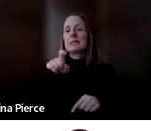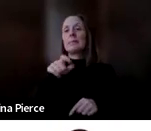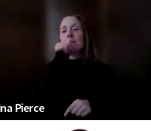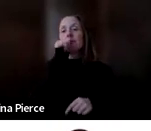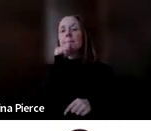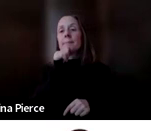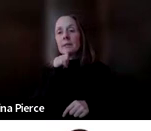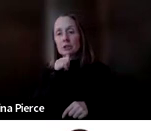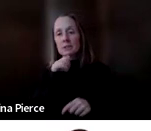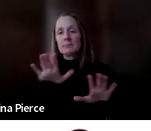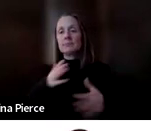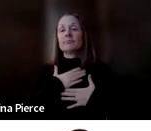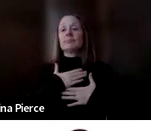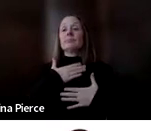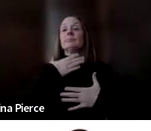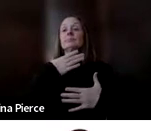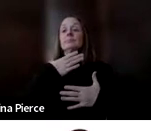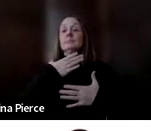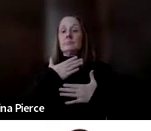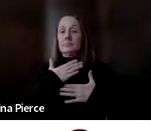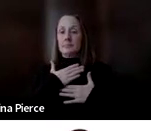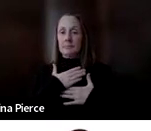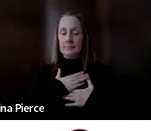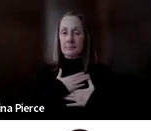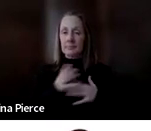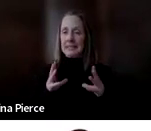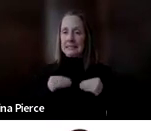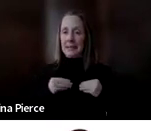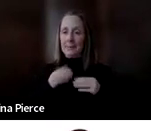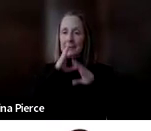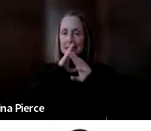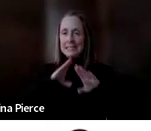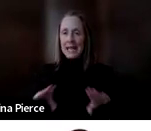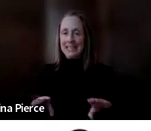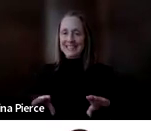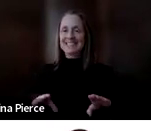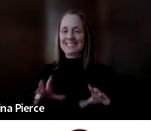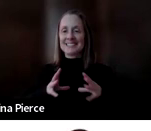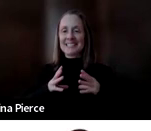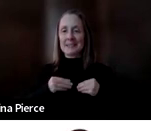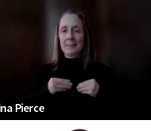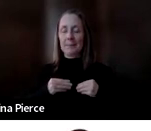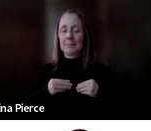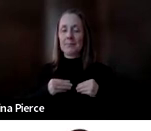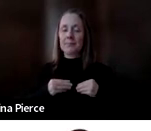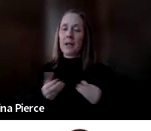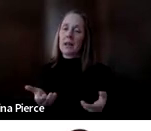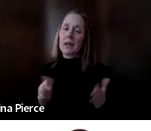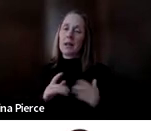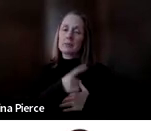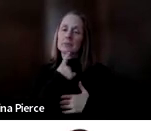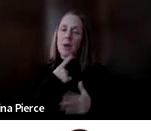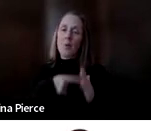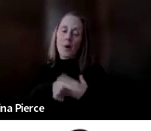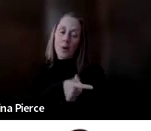in that silence and give that individual the opportunity to say what they want to say,